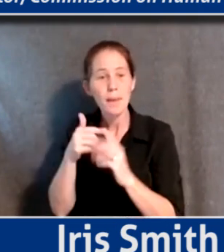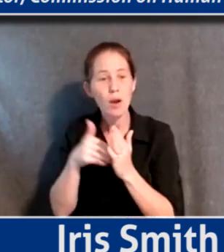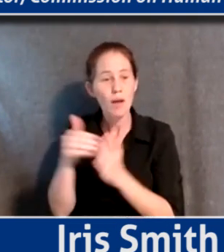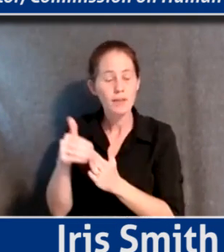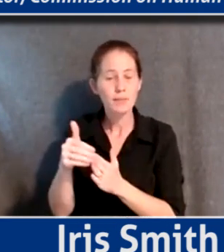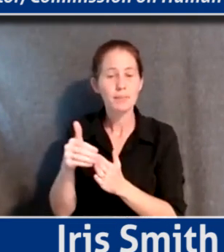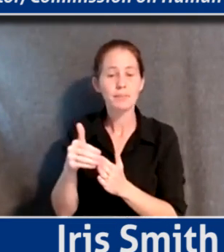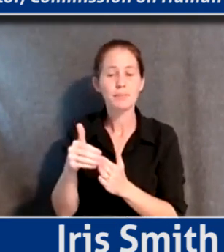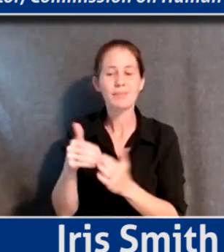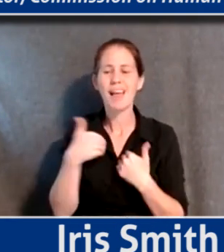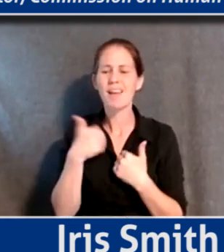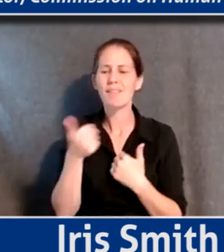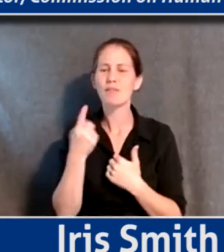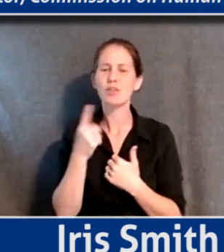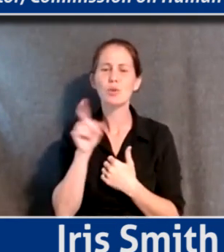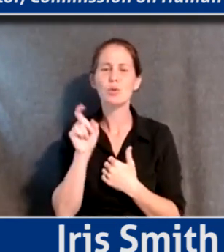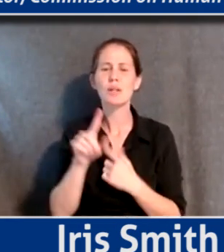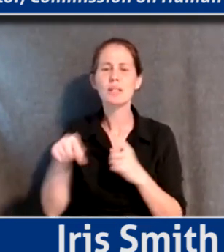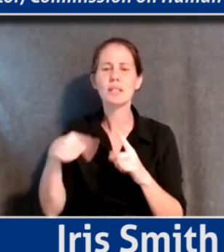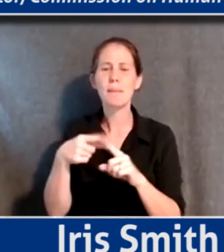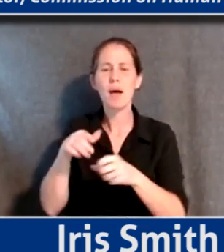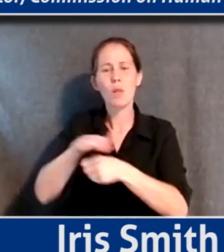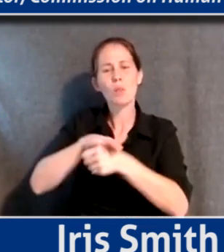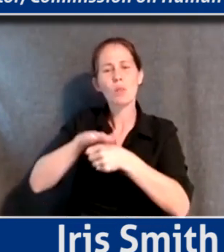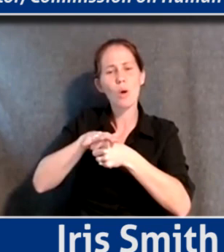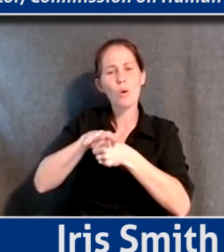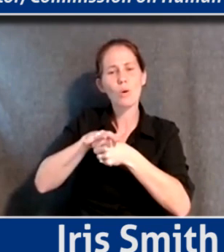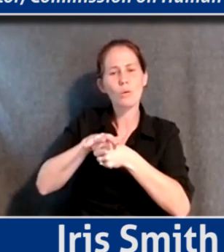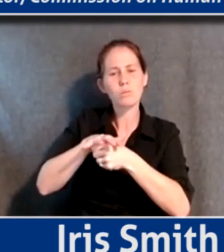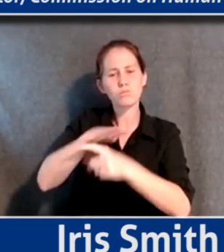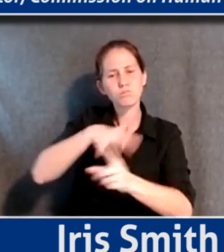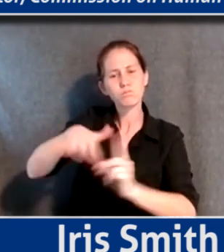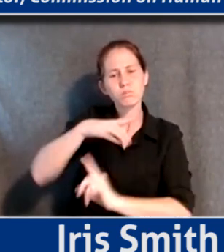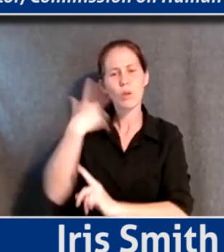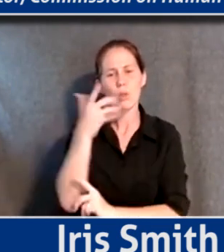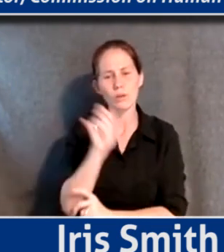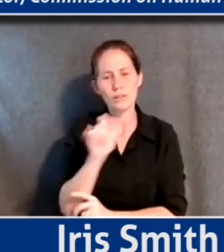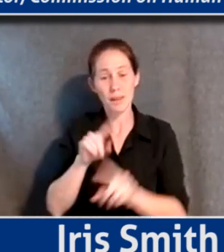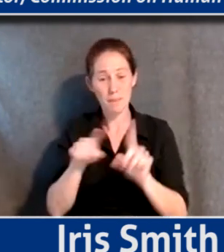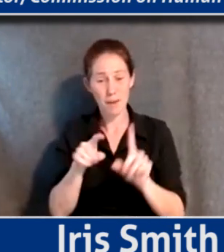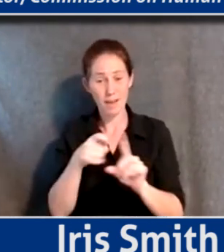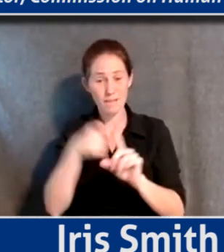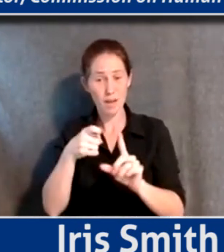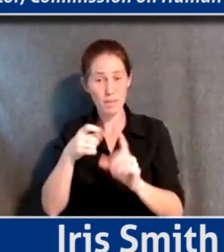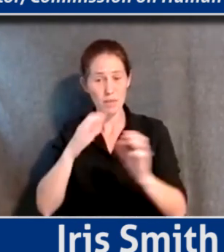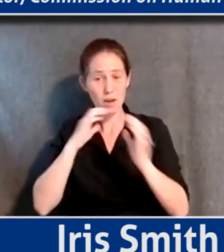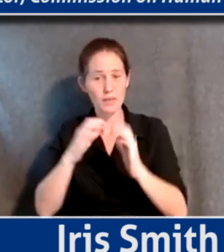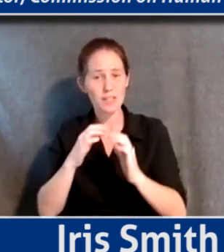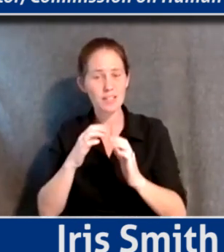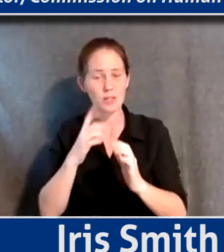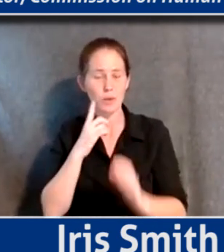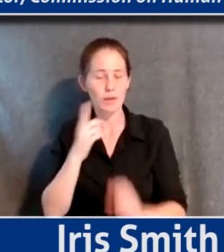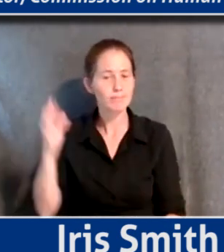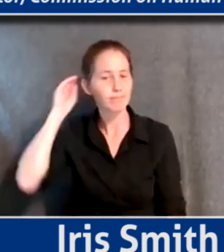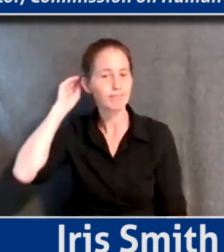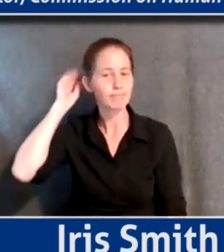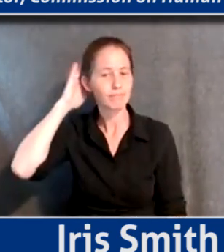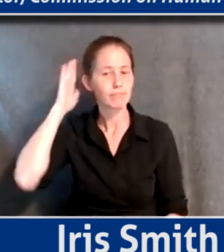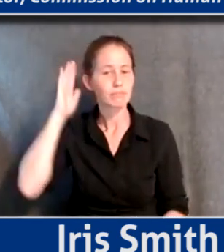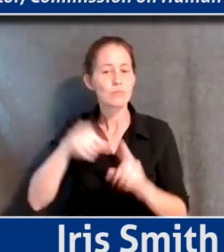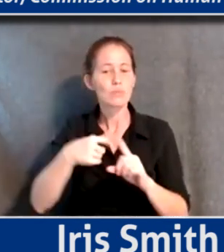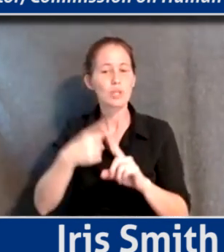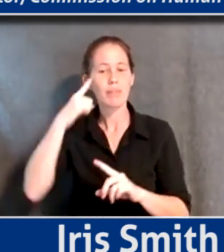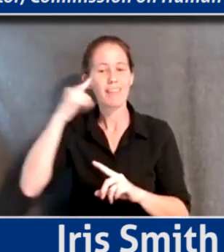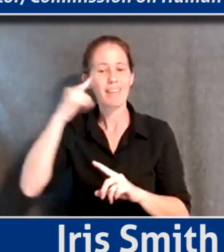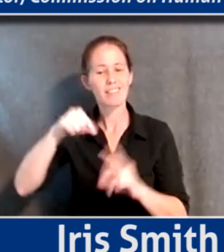I will have some questions about what the local landscape looks like, but given how you've heard the conversation, what comes to your mind when you think about this